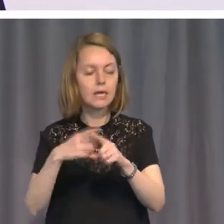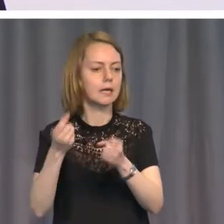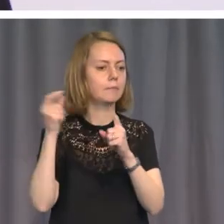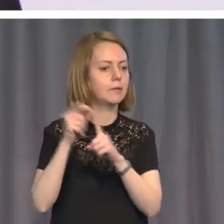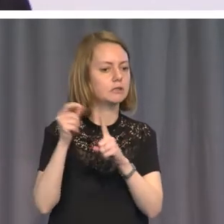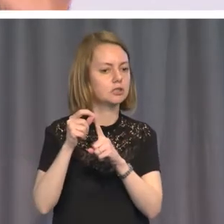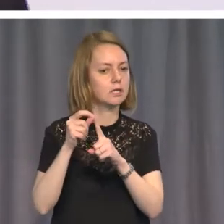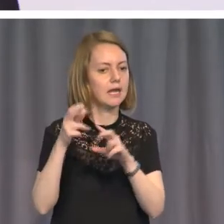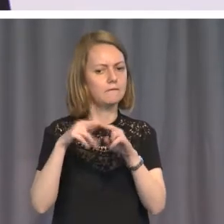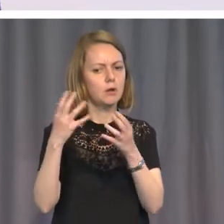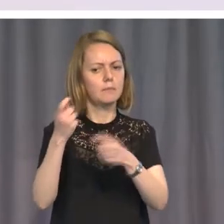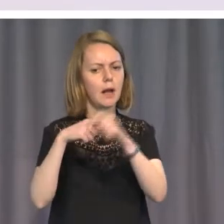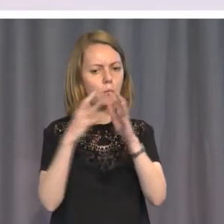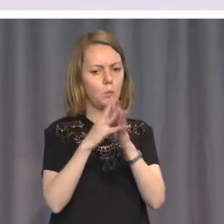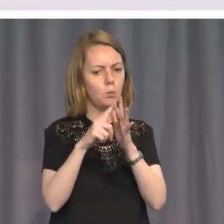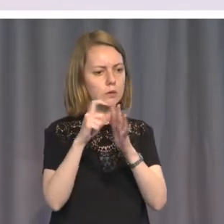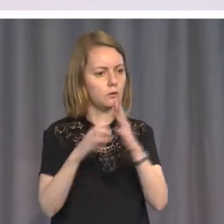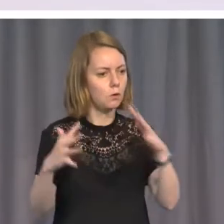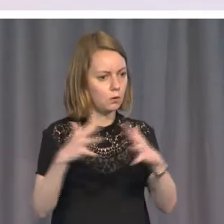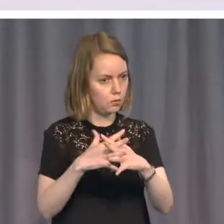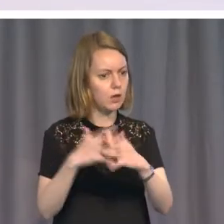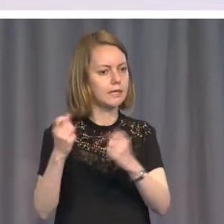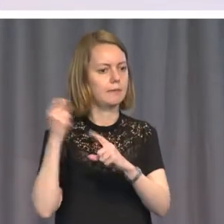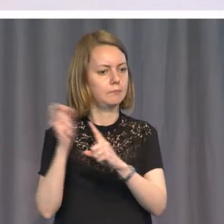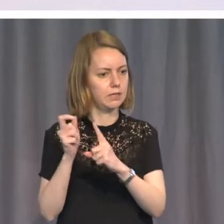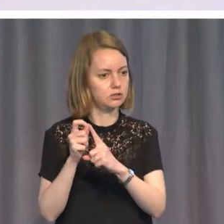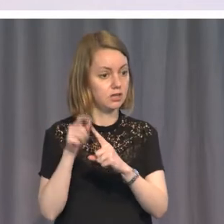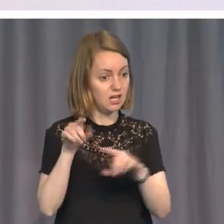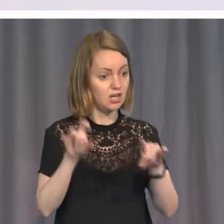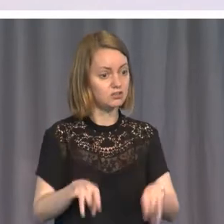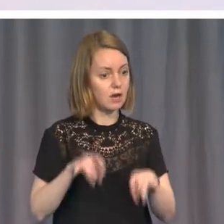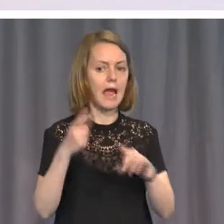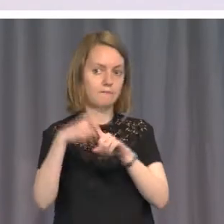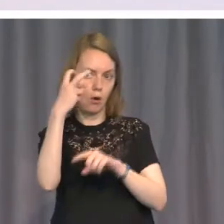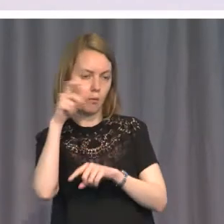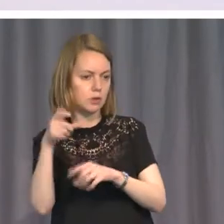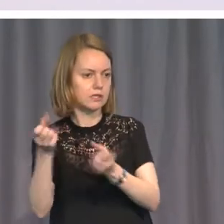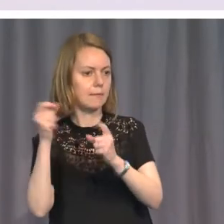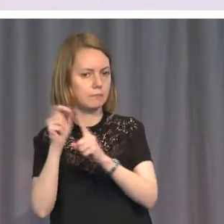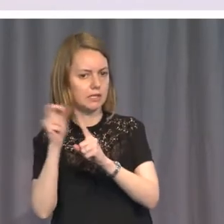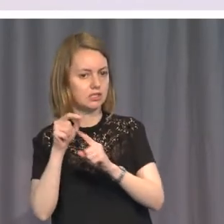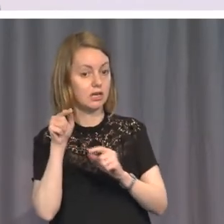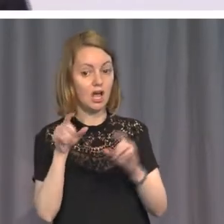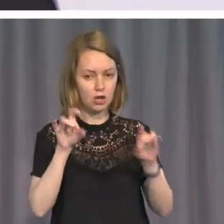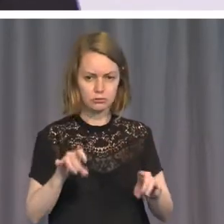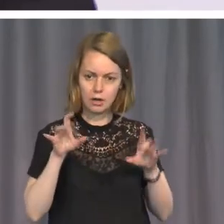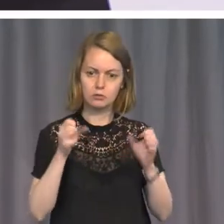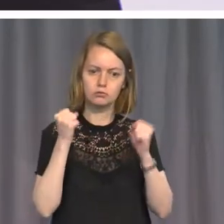age. Well, these were Australia's achievements back in 1948.